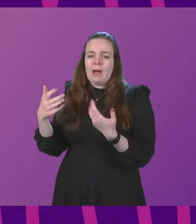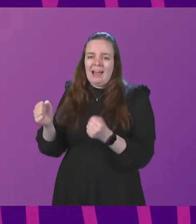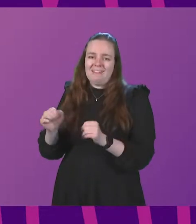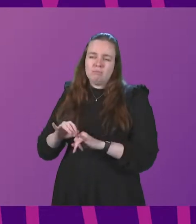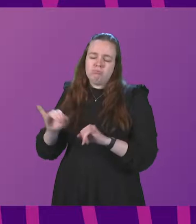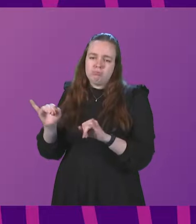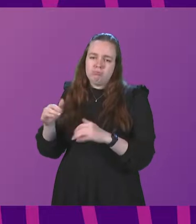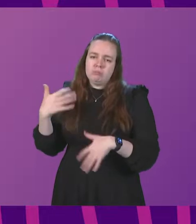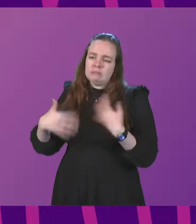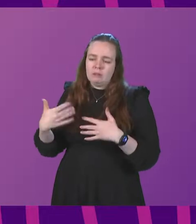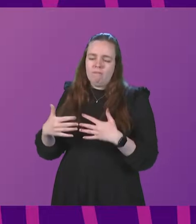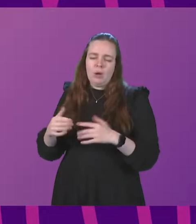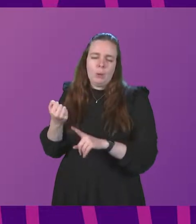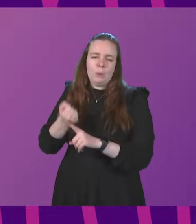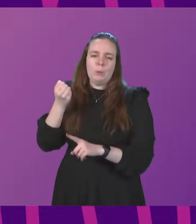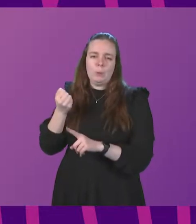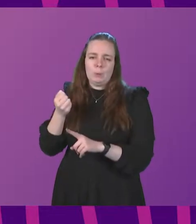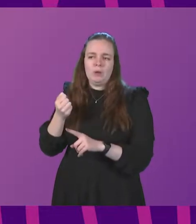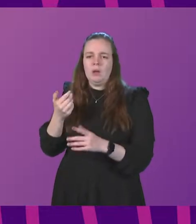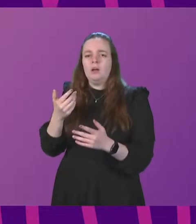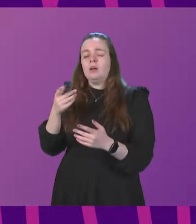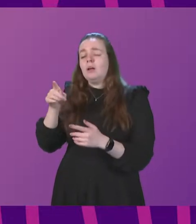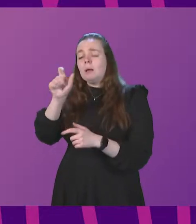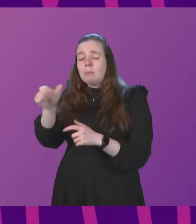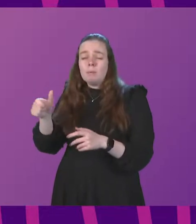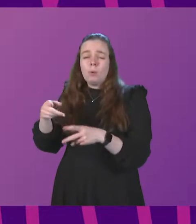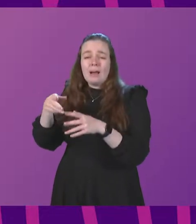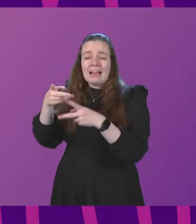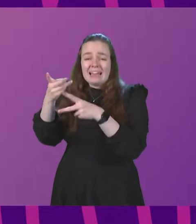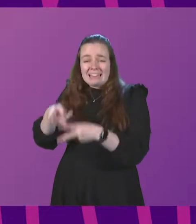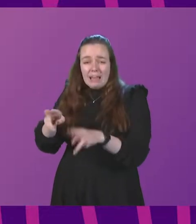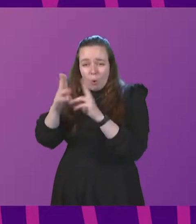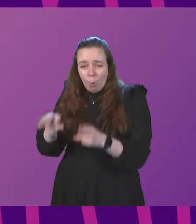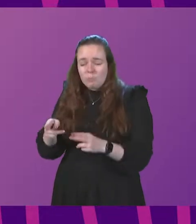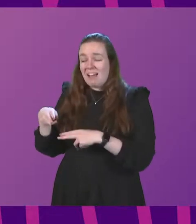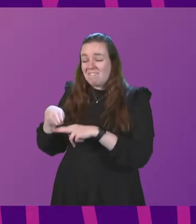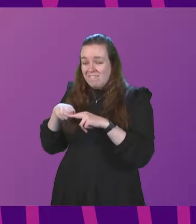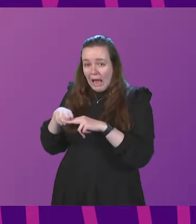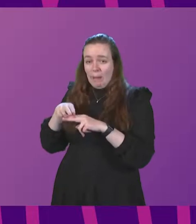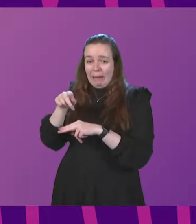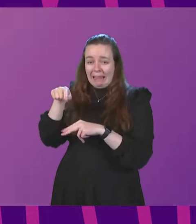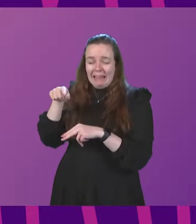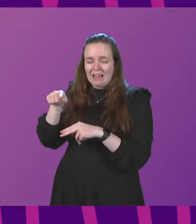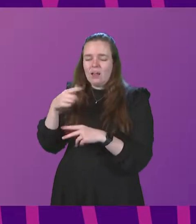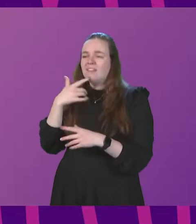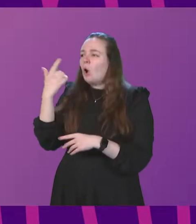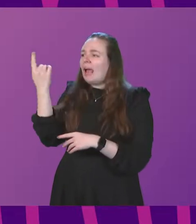from this virus than those in care homes and the relatives of those in care homes. I think for anybody who has not been